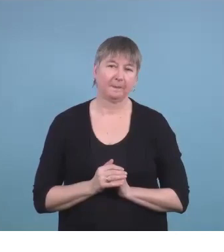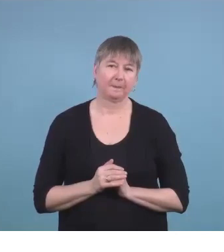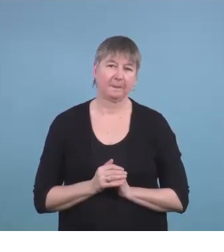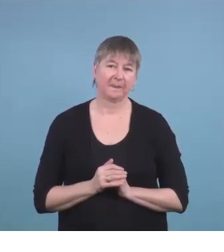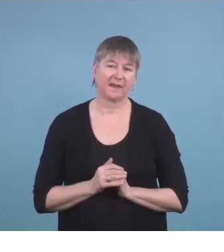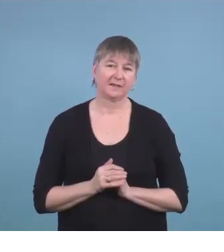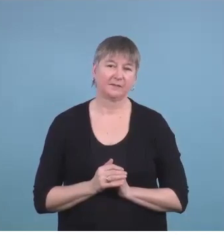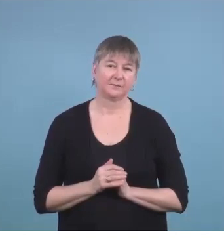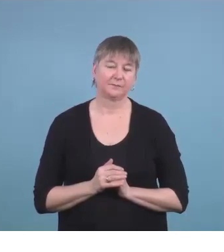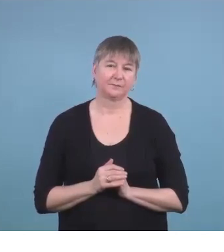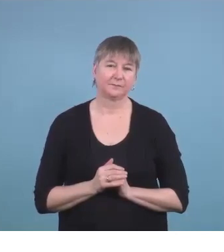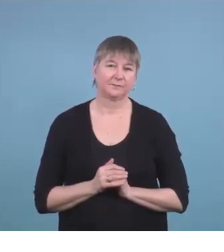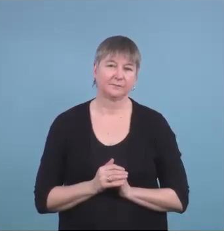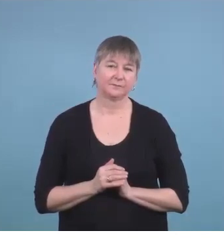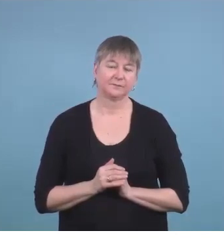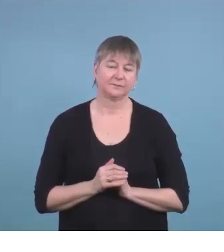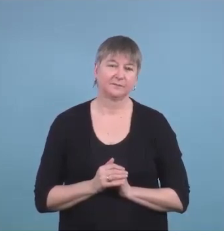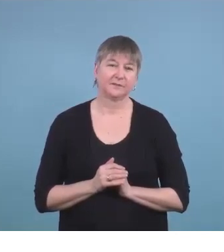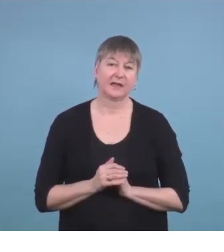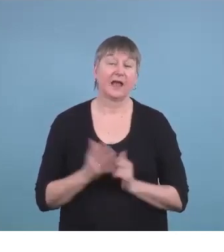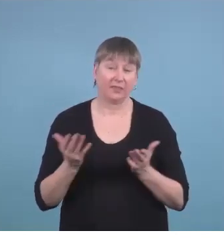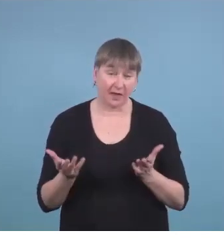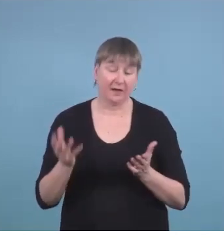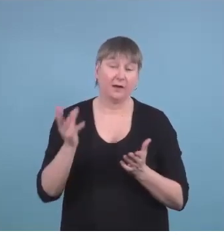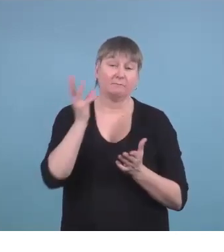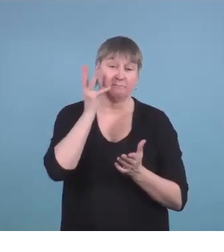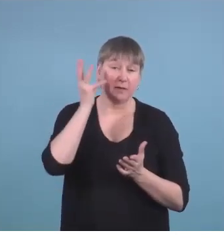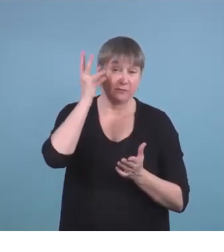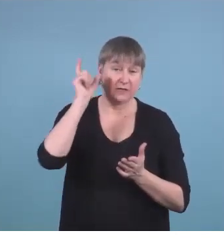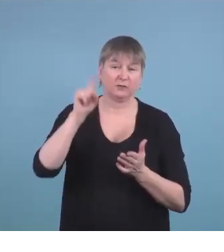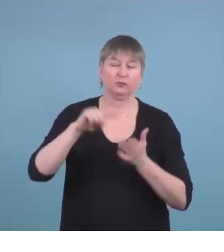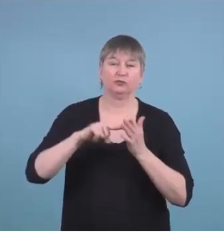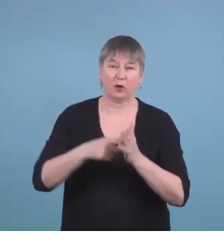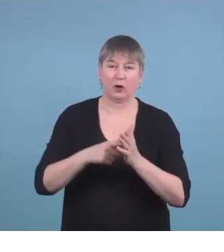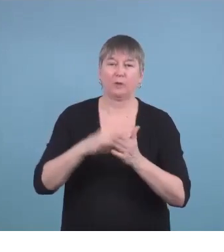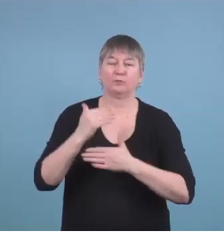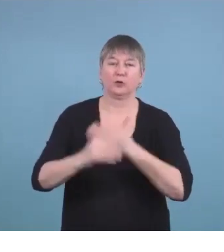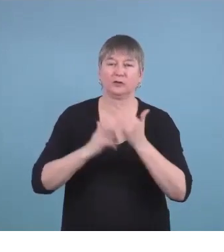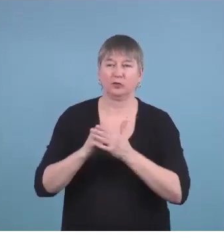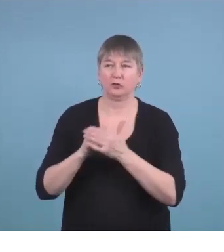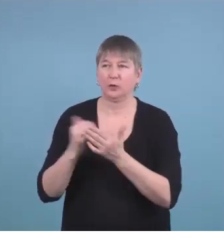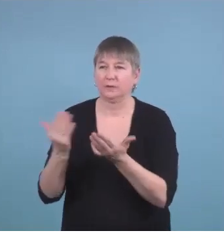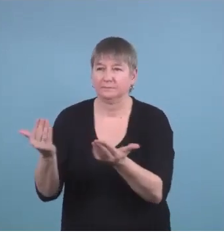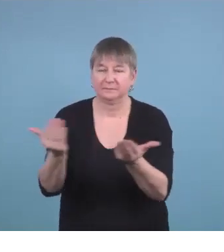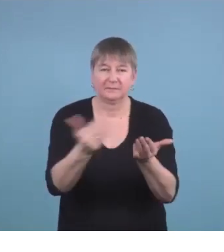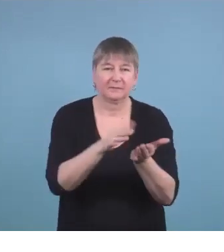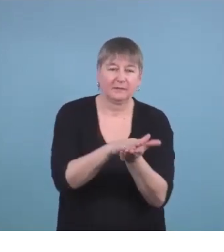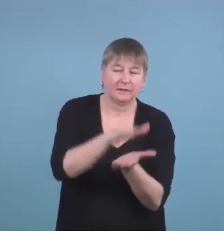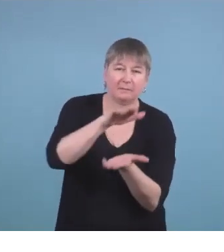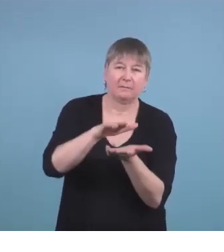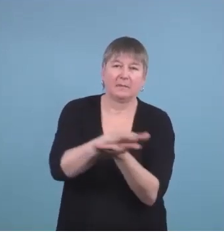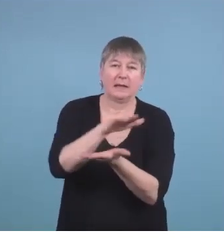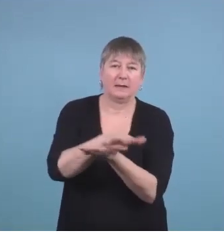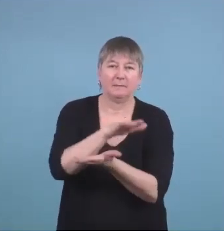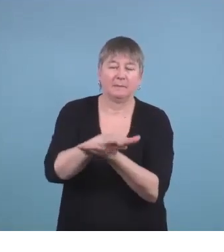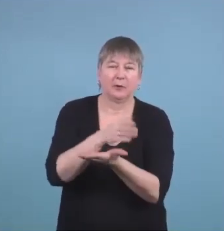and they also have to start the process of getting together the documentation to apply to be a guardian of that child